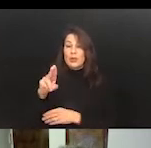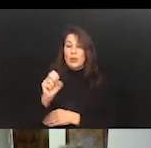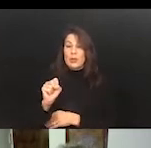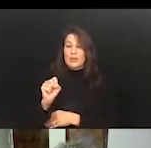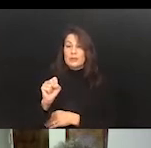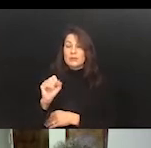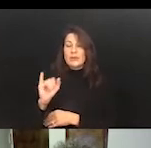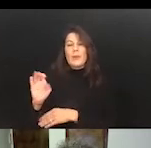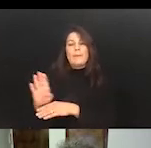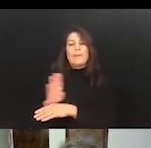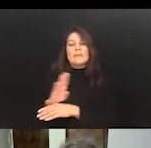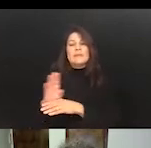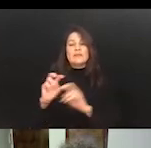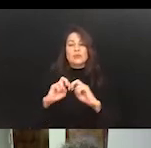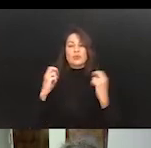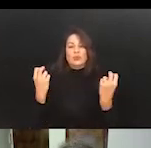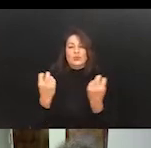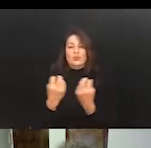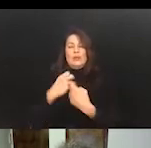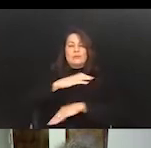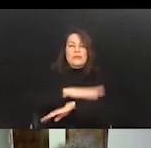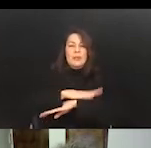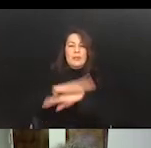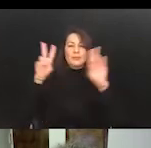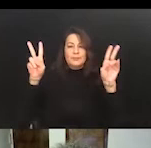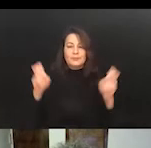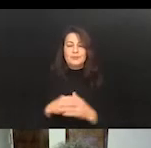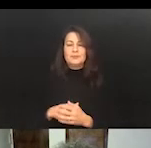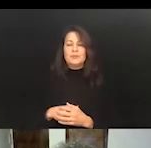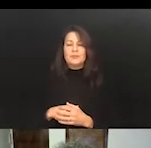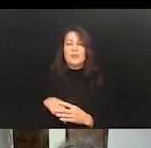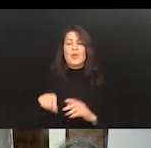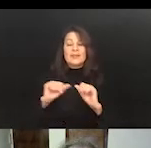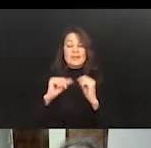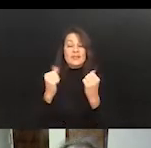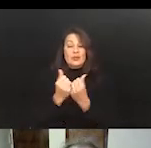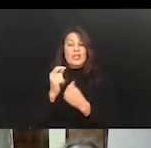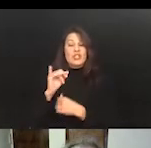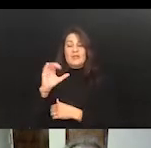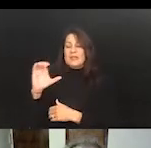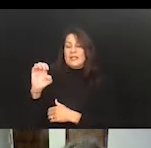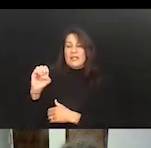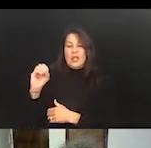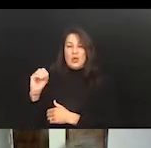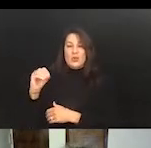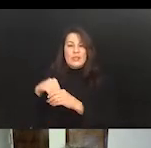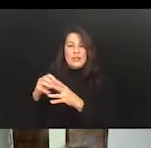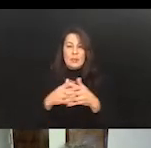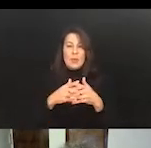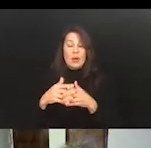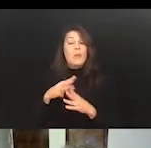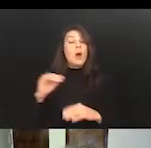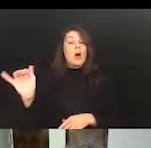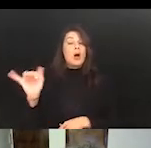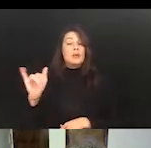Roundtable, which is as I sort of write here, it's an association of CEOs in America. But then there's sort of the global landscape.